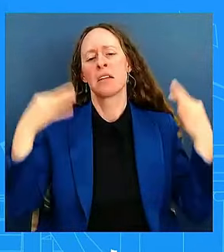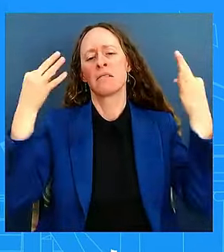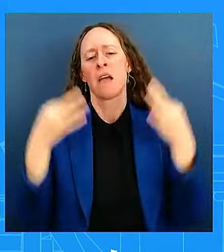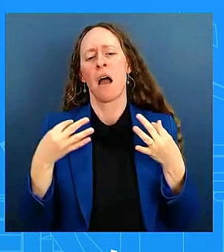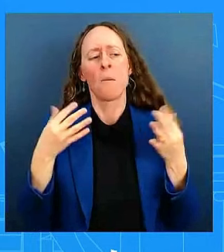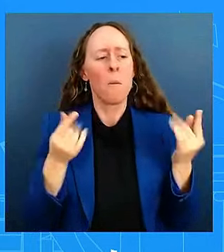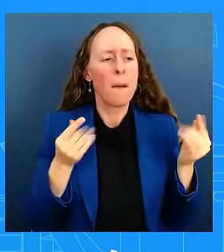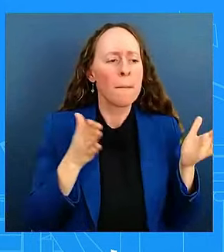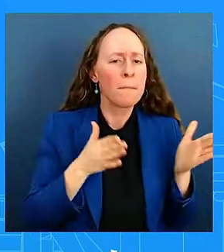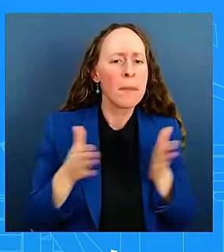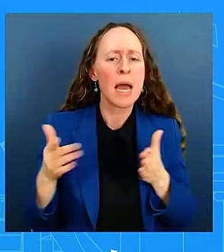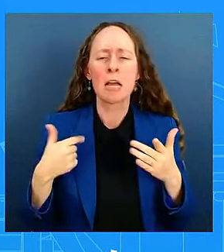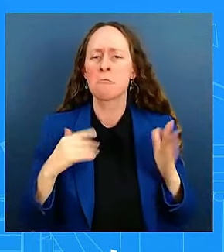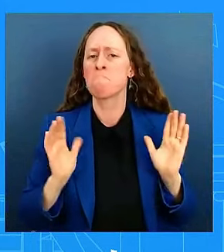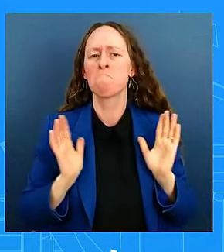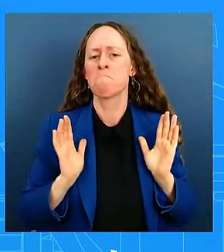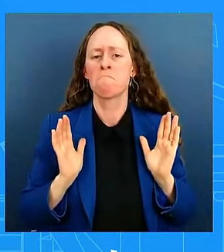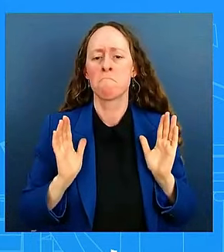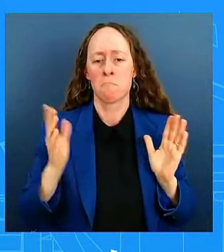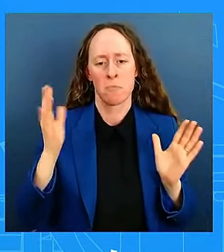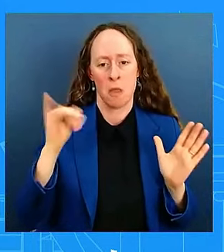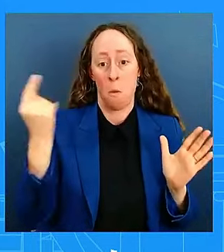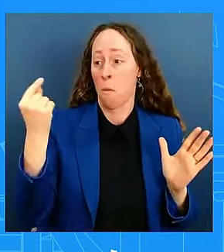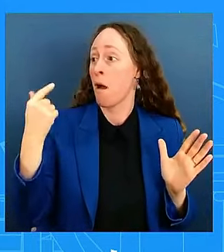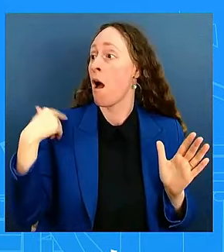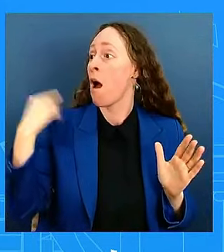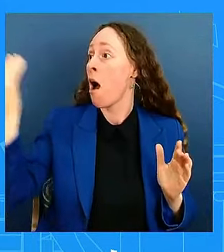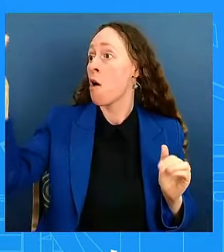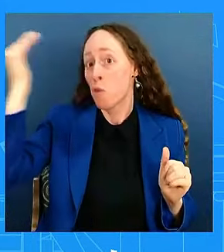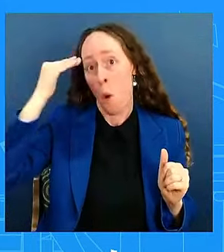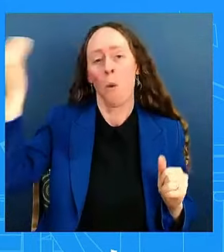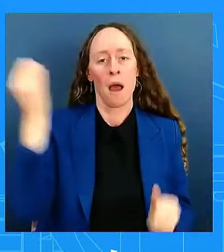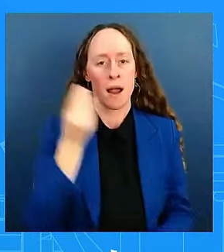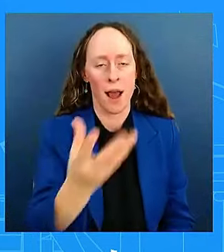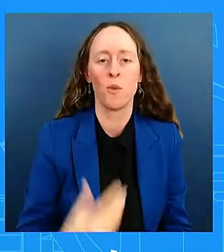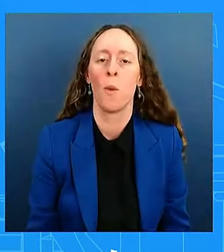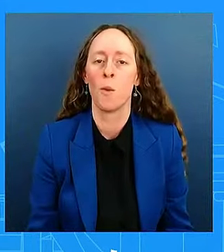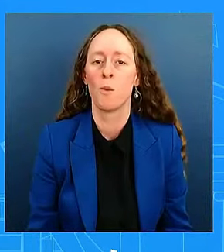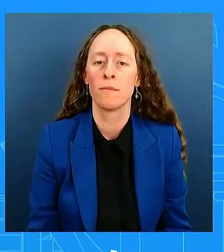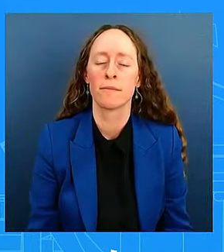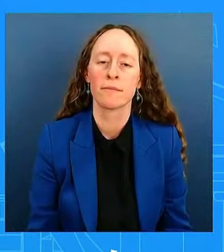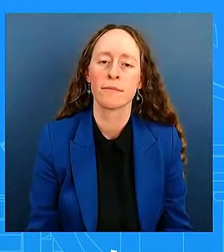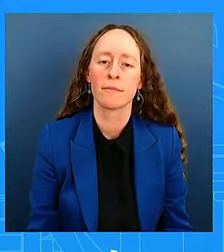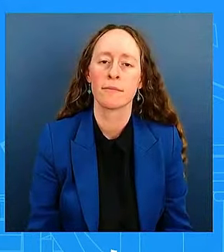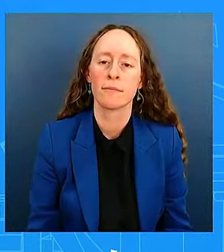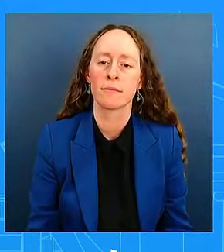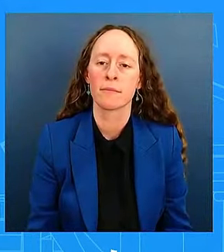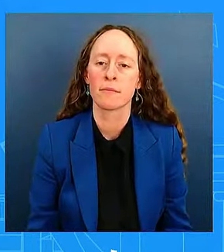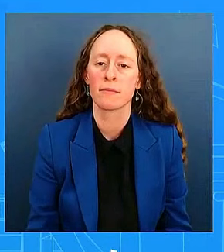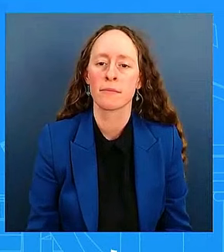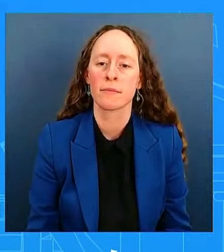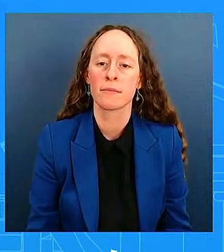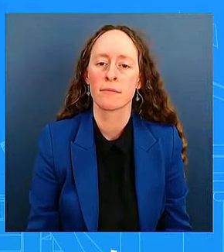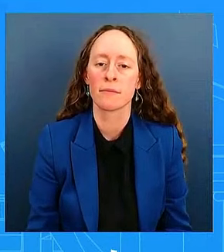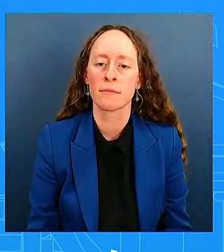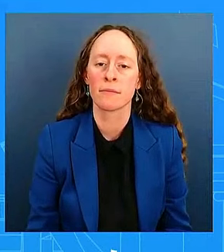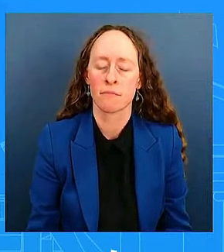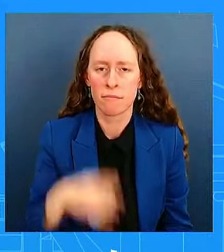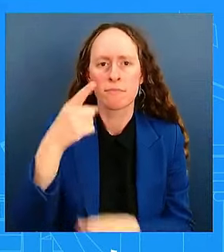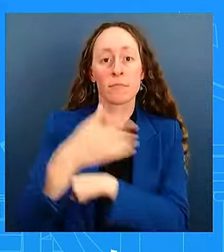That's what we understand. I don't have anything else beyond that. on Angola, uh, on the president's trip, Corinne, Amnesty International is criticizing the